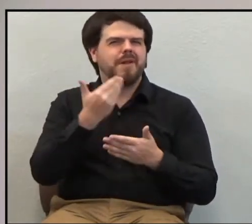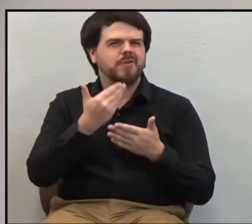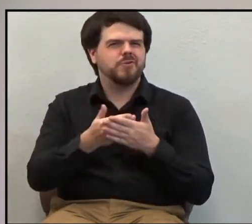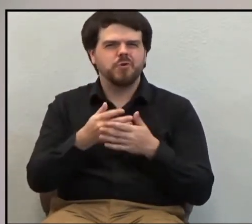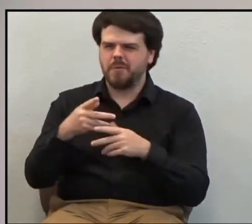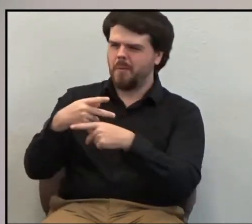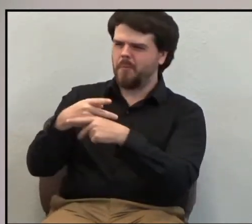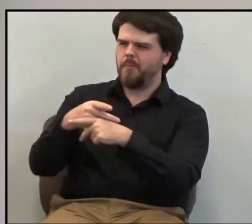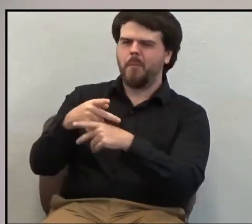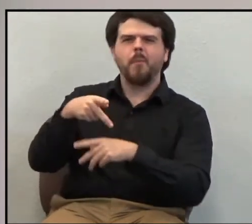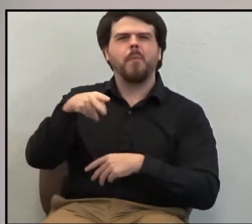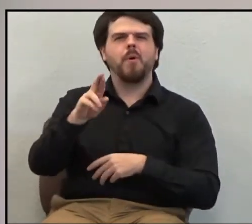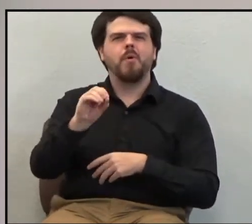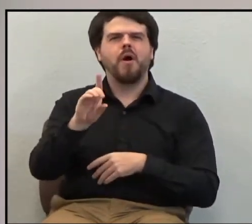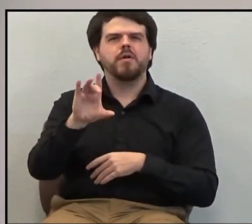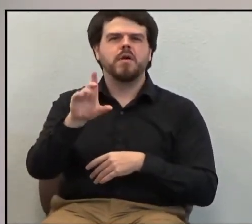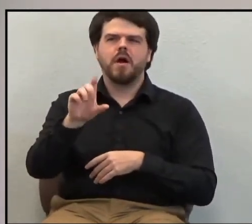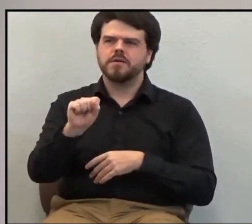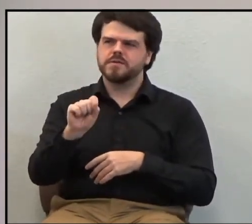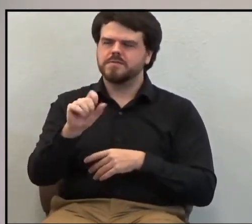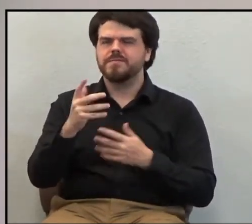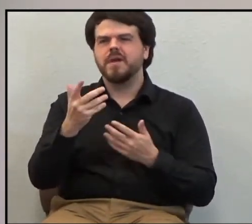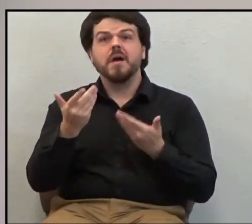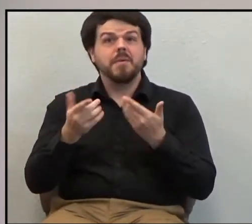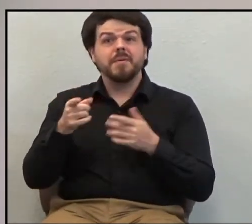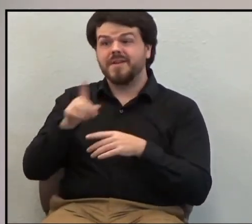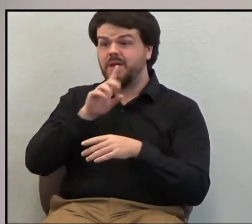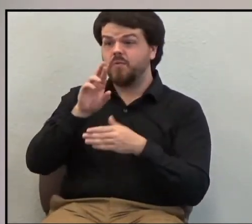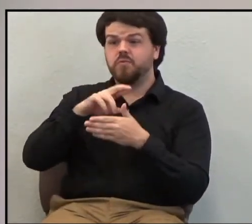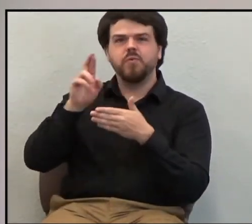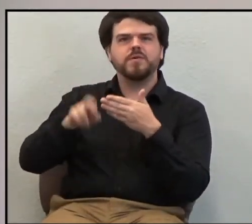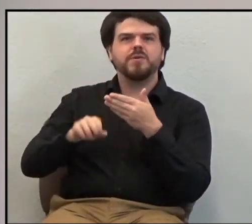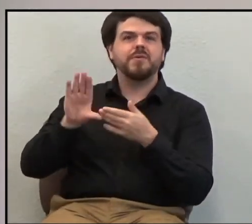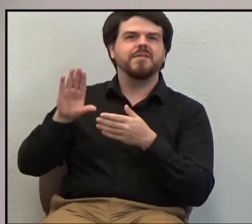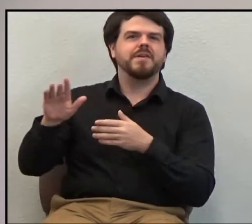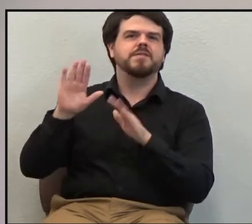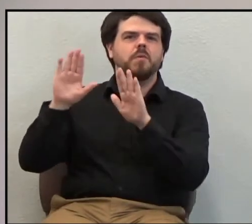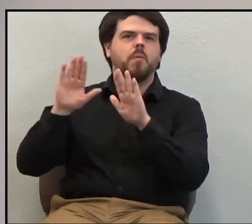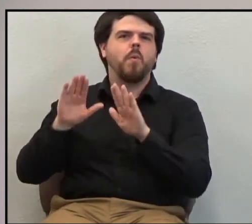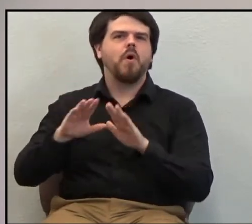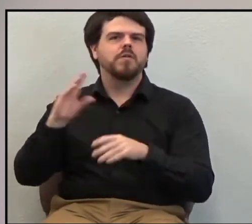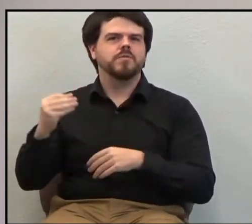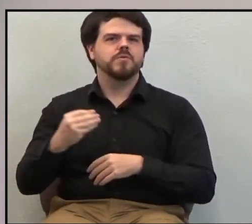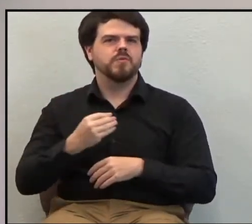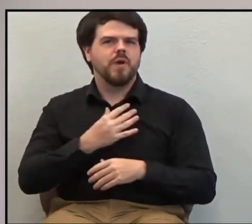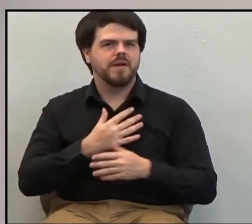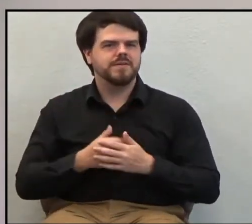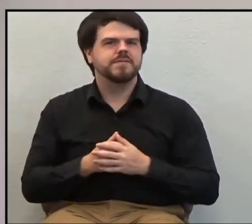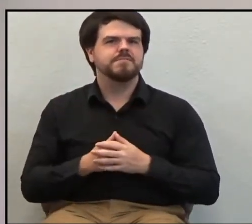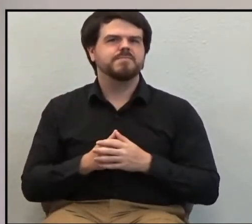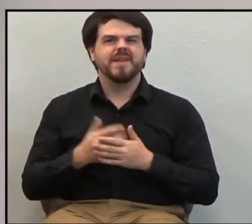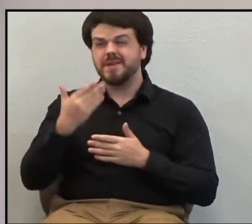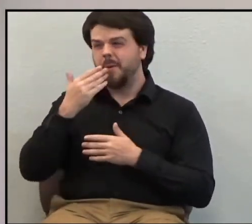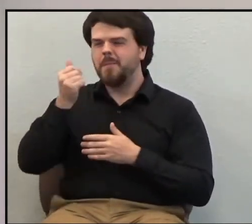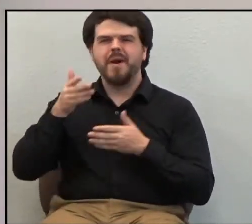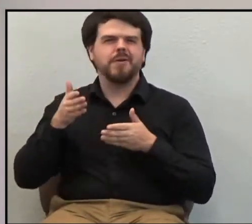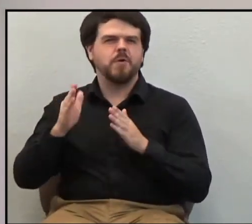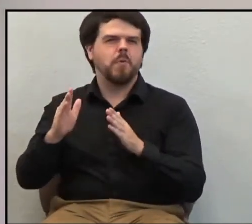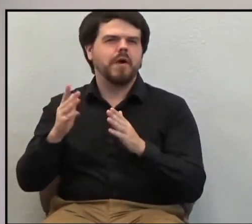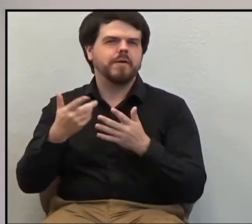a good word. They are the result of his glorious grace. That's a much better way to say it, I think.